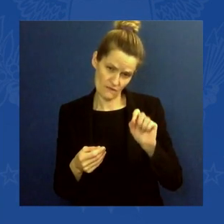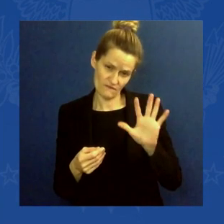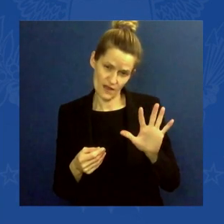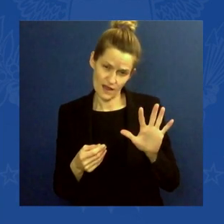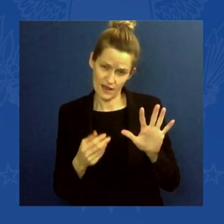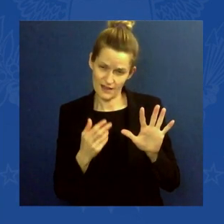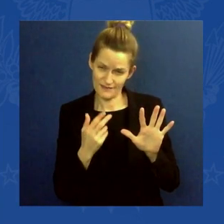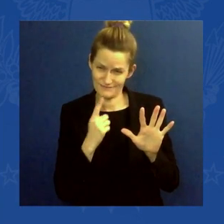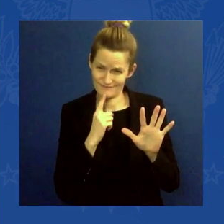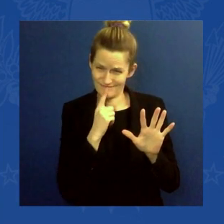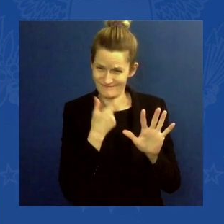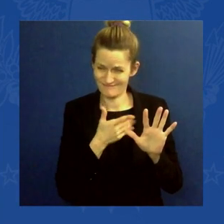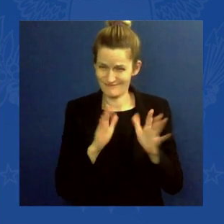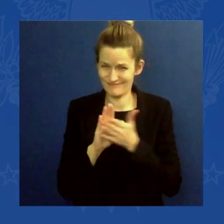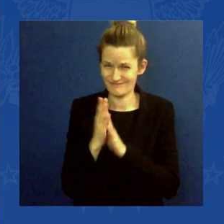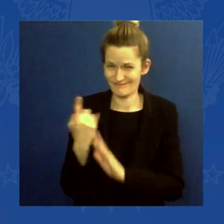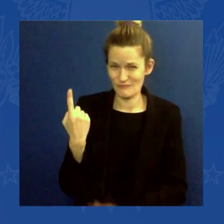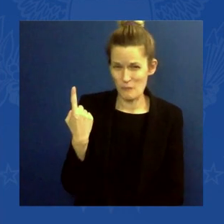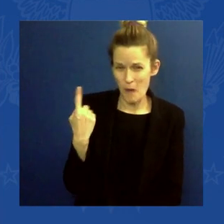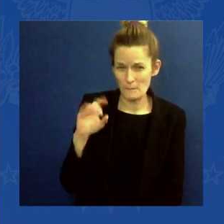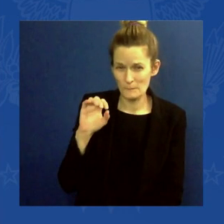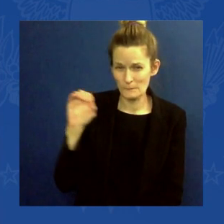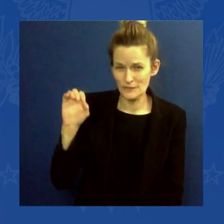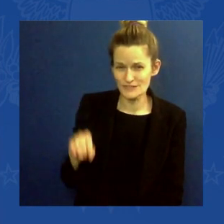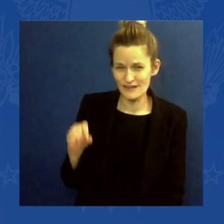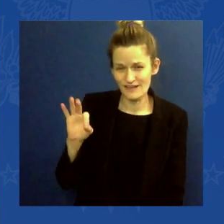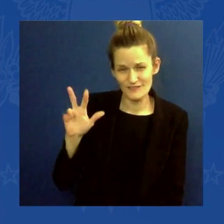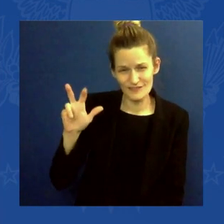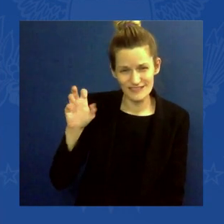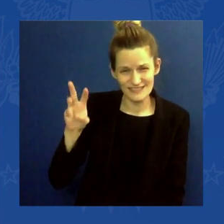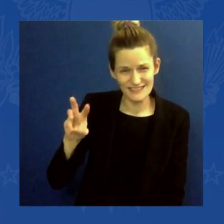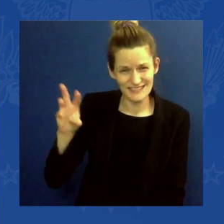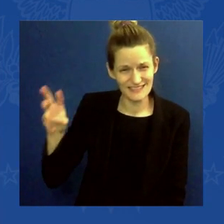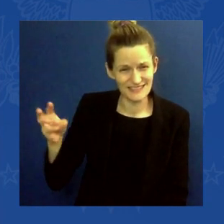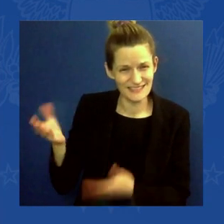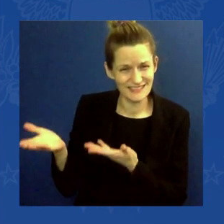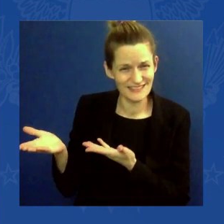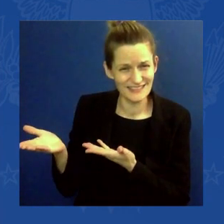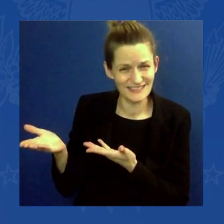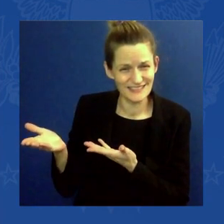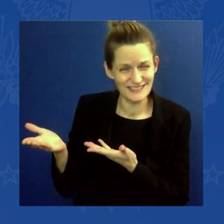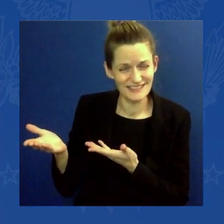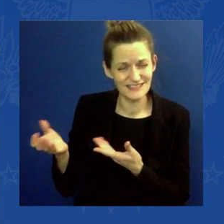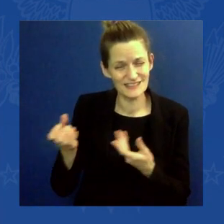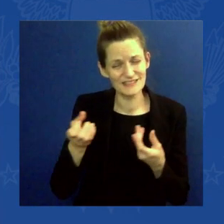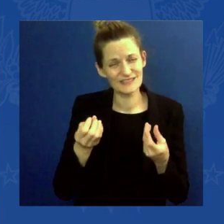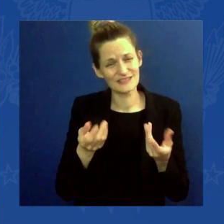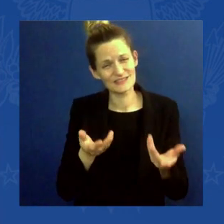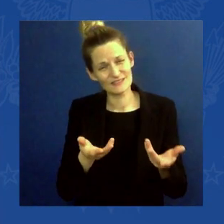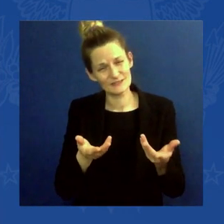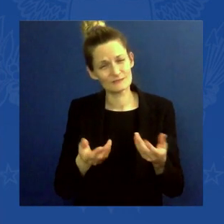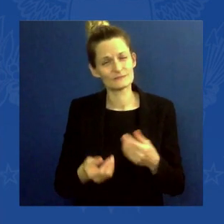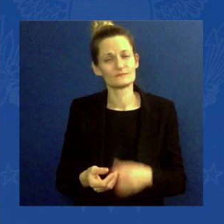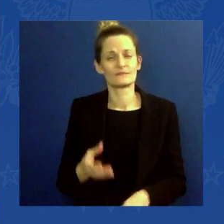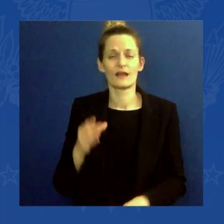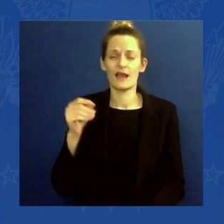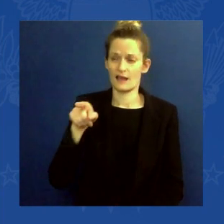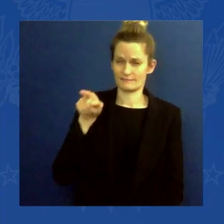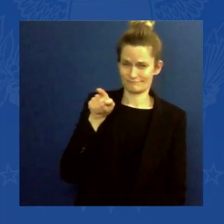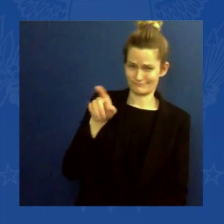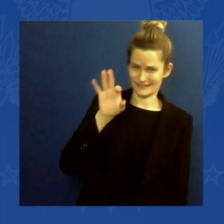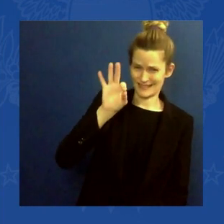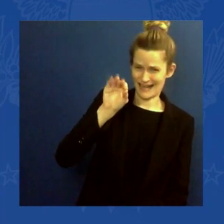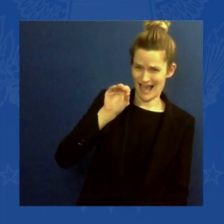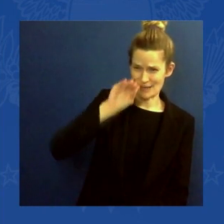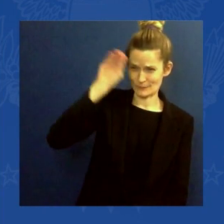that total amount. In addition to that, 90 percent of it is paid for. And so, folks, we